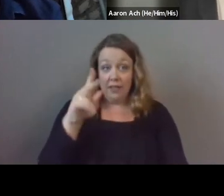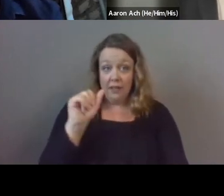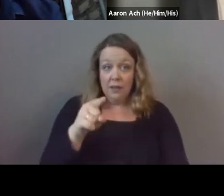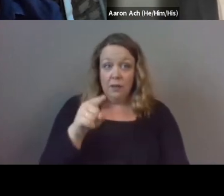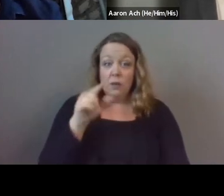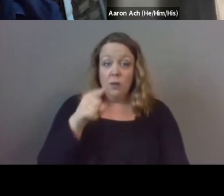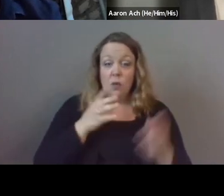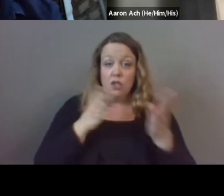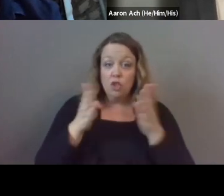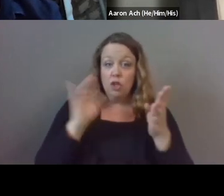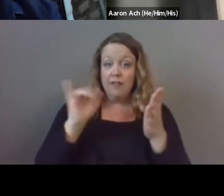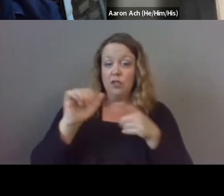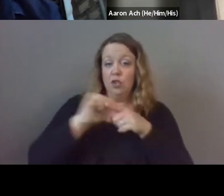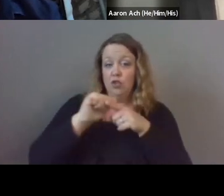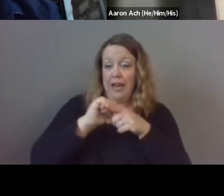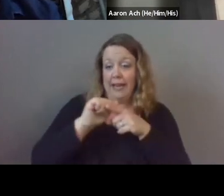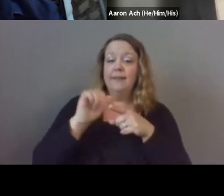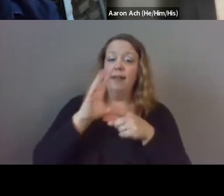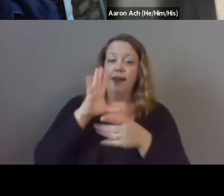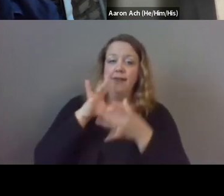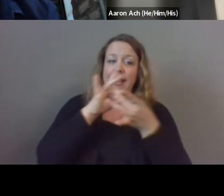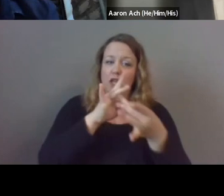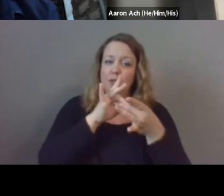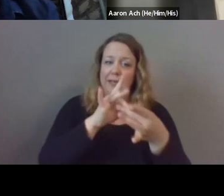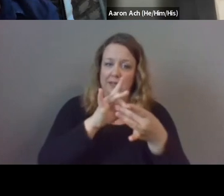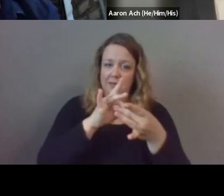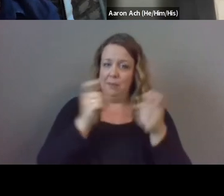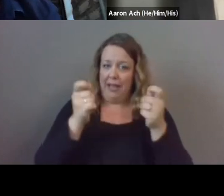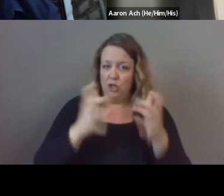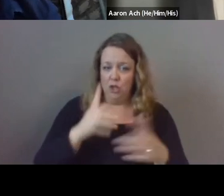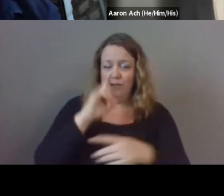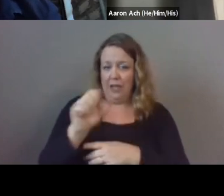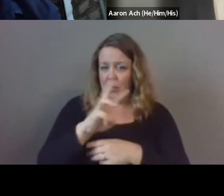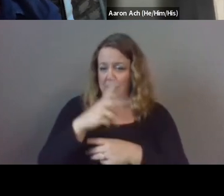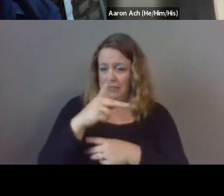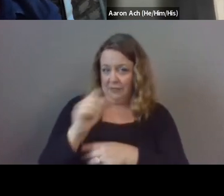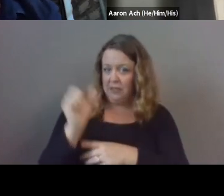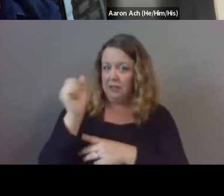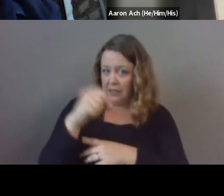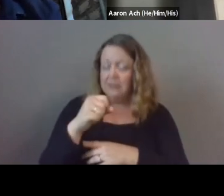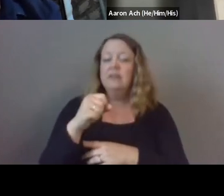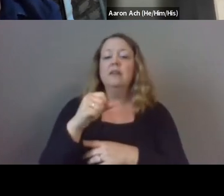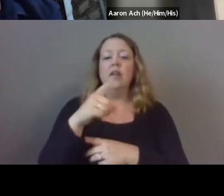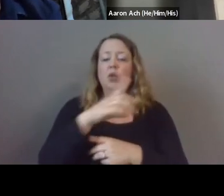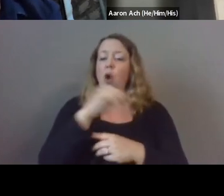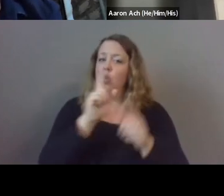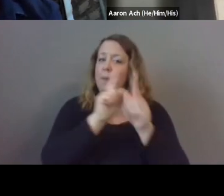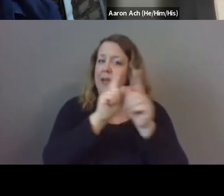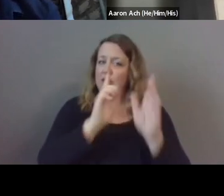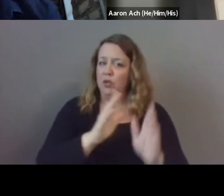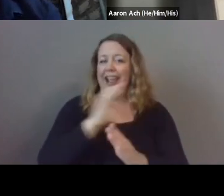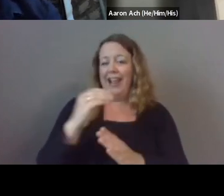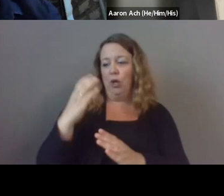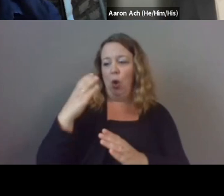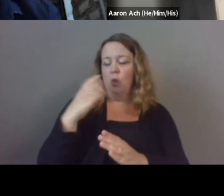as the training and engagement manager for the mentoring partnership of southwest pennsylvania but you're also a mentor and a coach of student athletes yourself